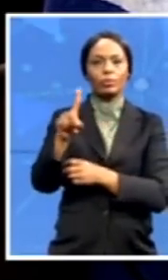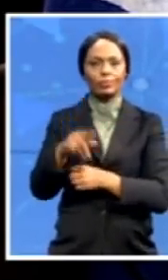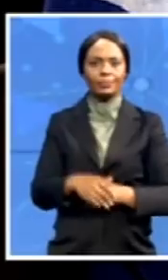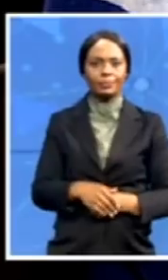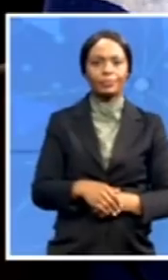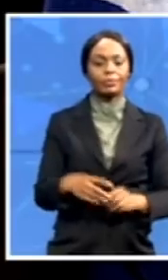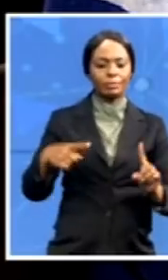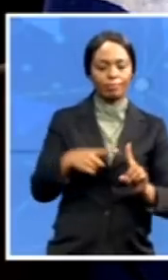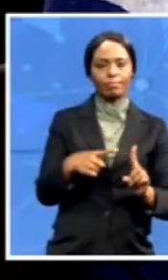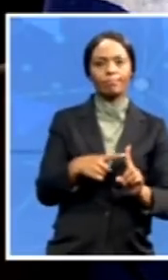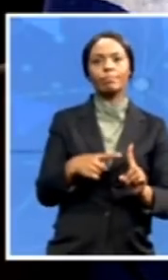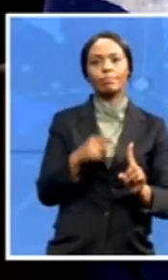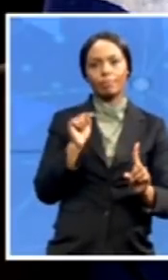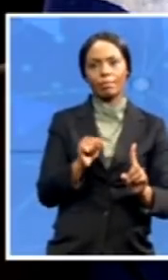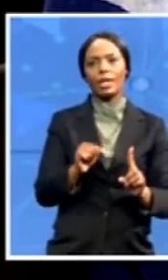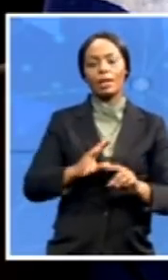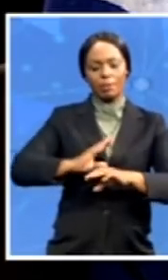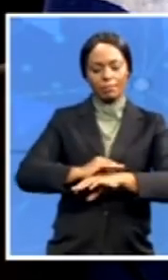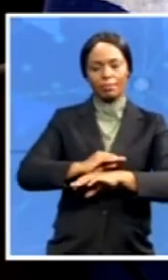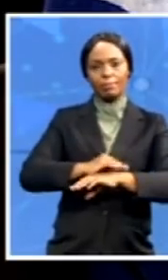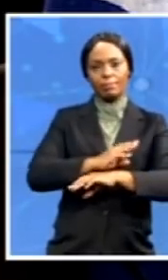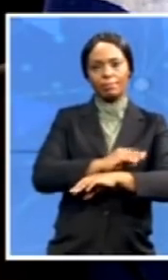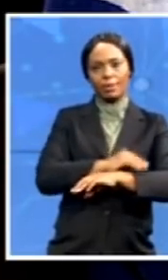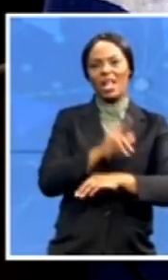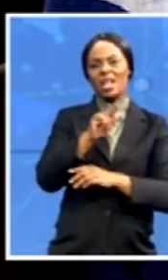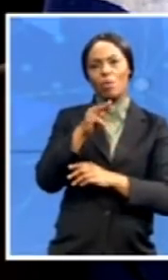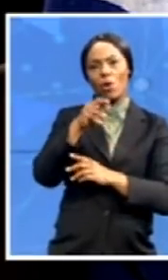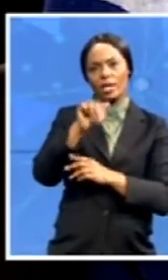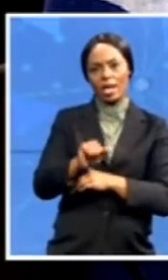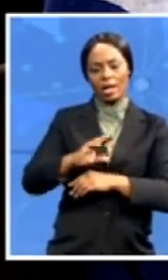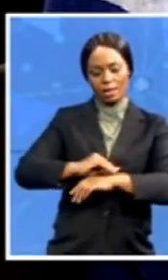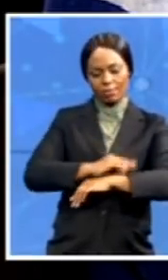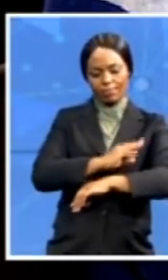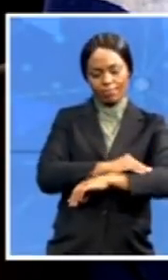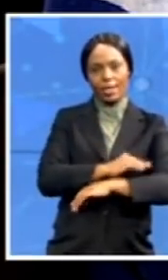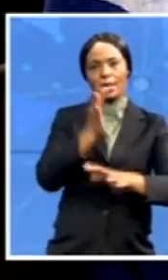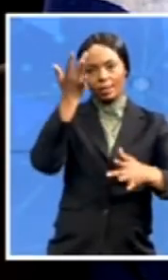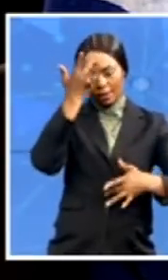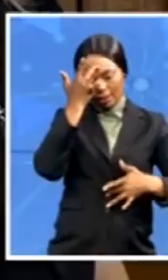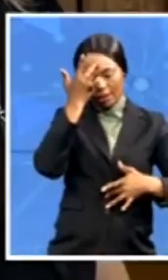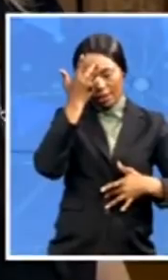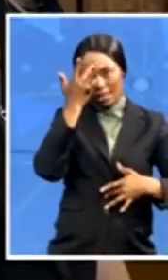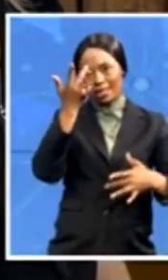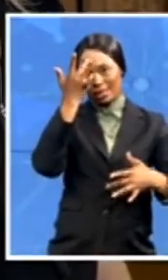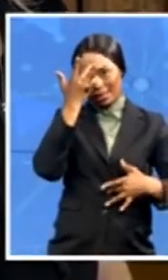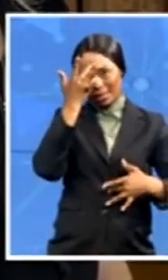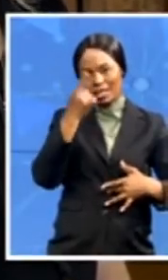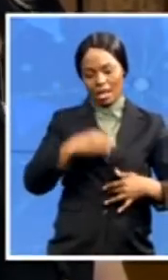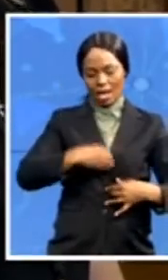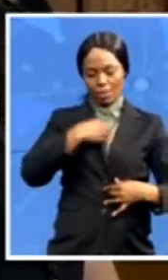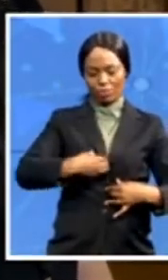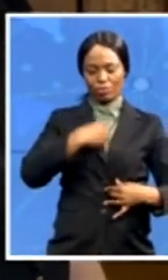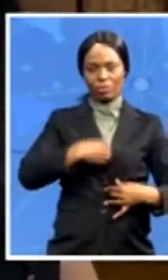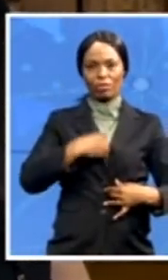mesolumonia, a cancer that attacks the lining of the lungs. After a courageous battle